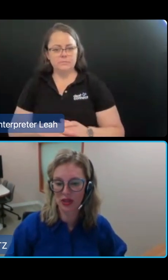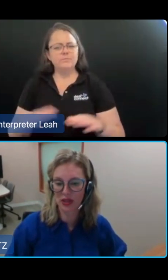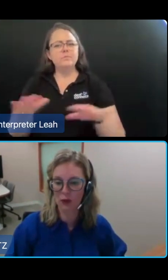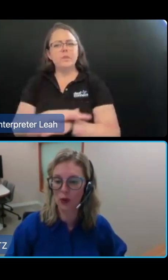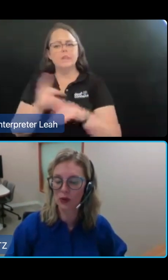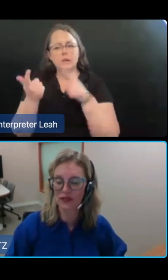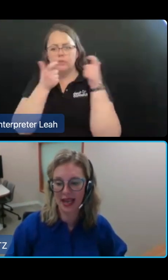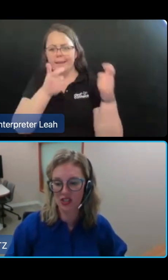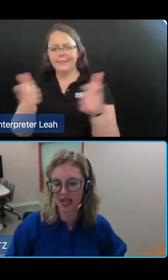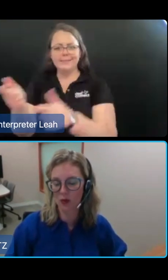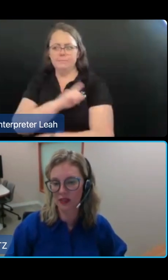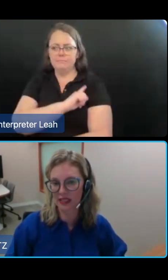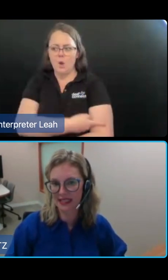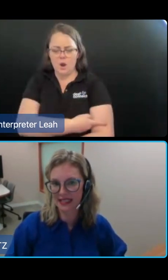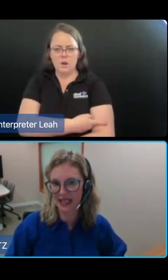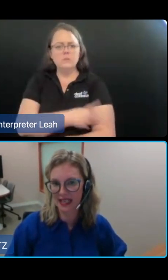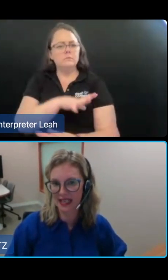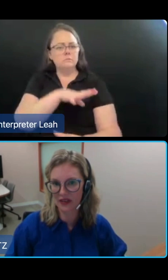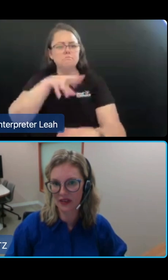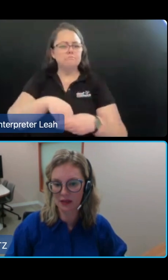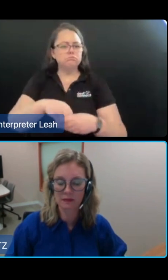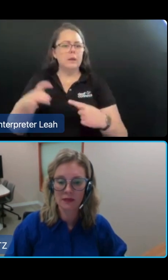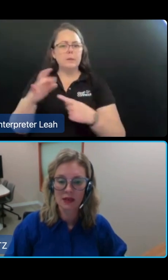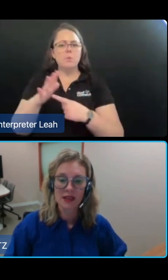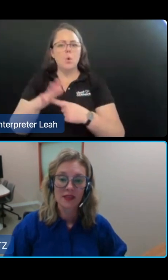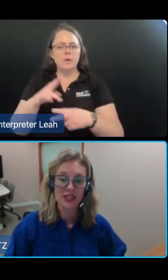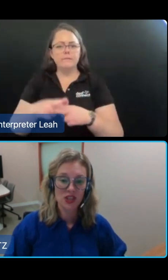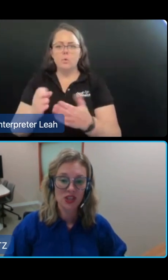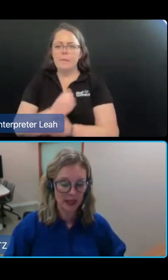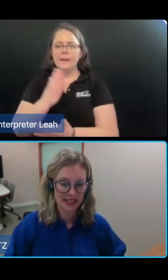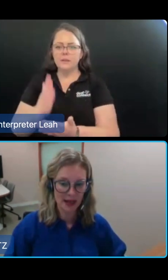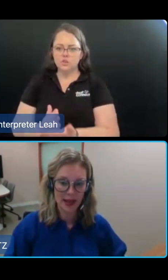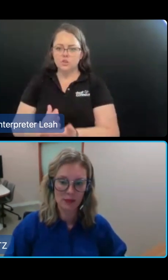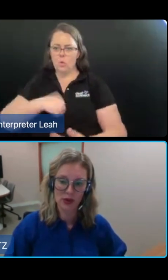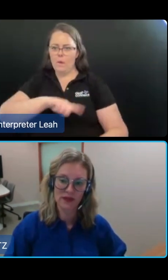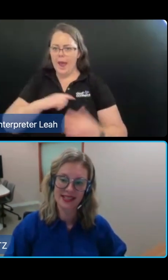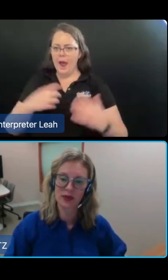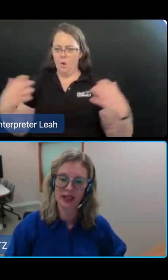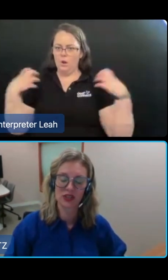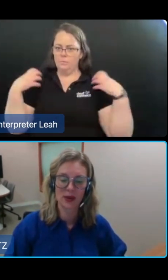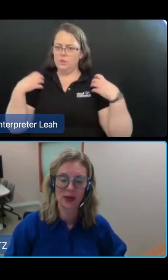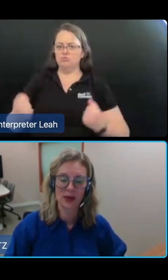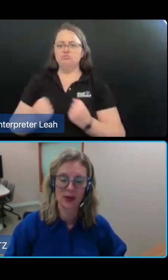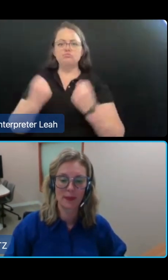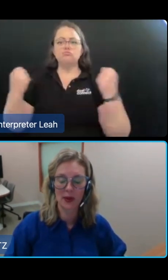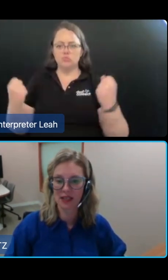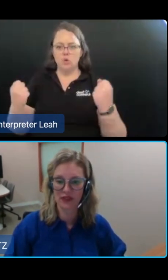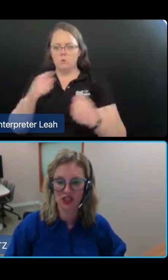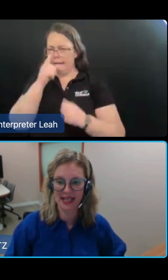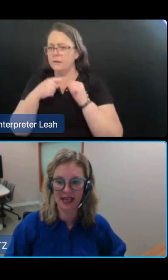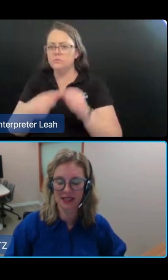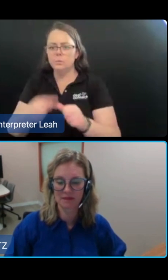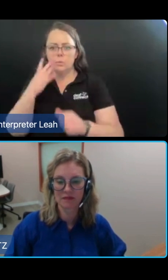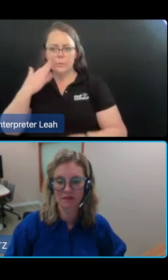in strengthening the role of the aged care quality and safety commission. This chapter picks up and modifies the Regulatory Powers Standard